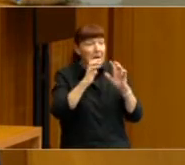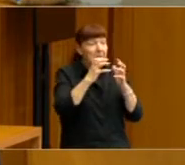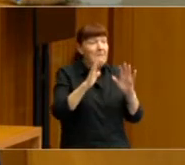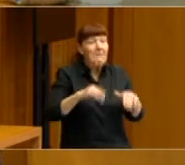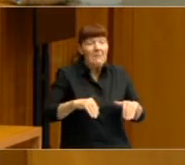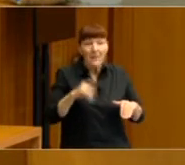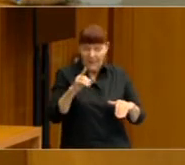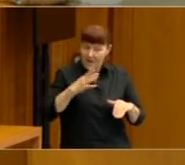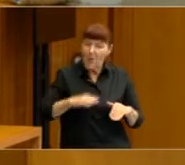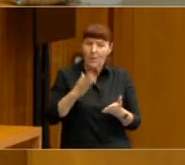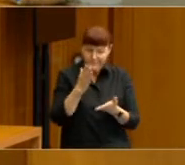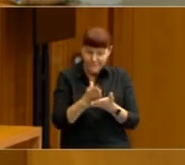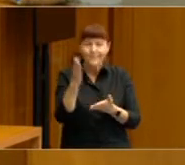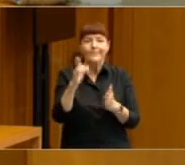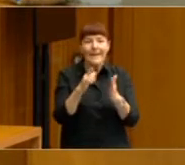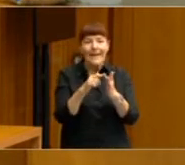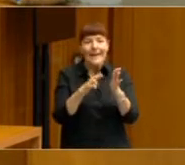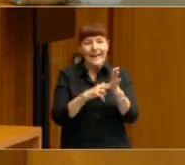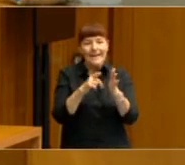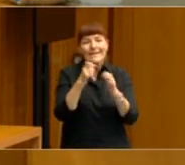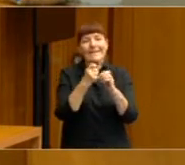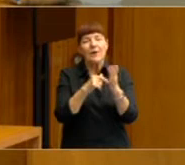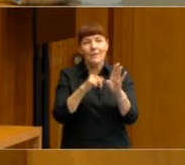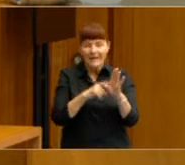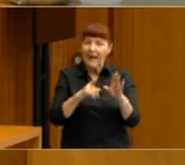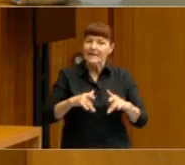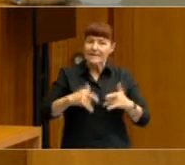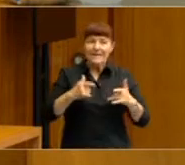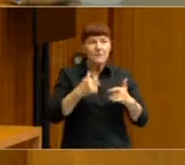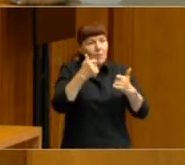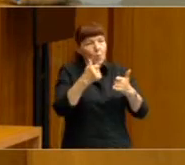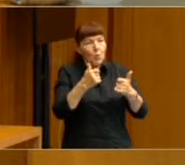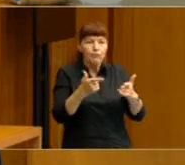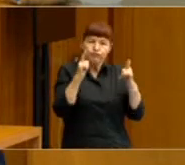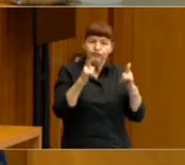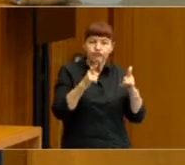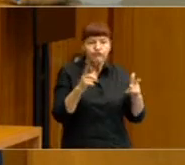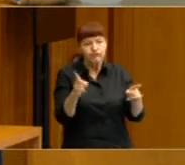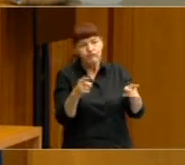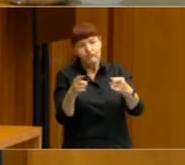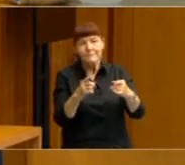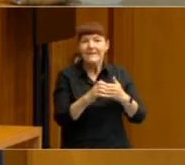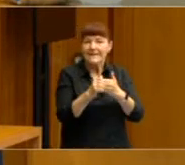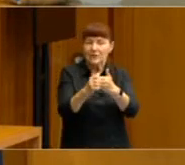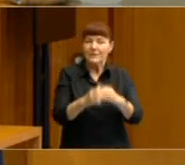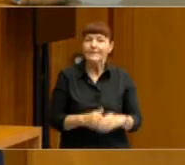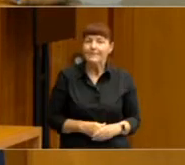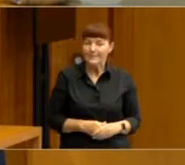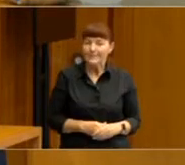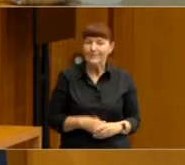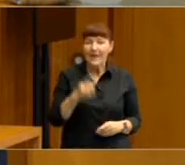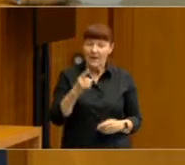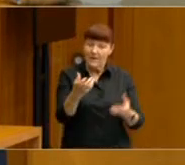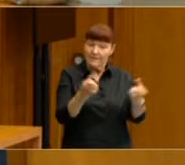people do want is integrity and a sense of leadership. Now that played out in the survey